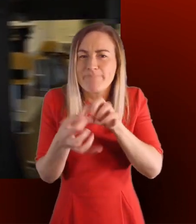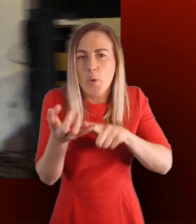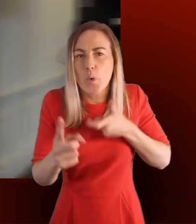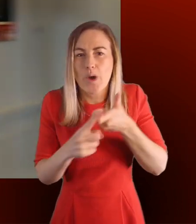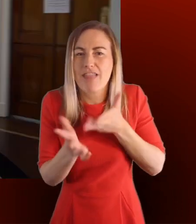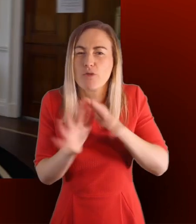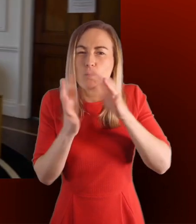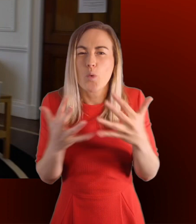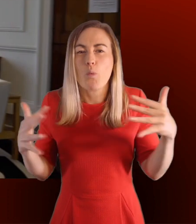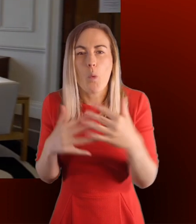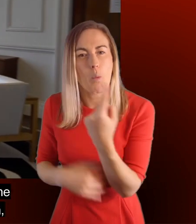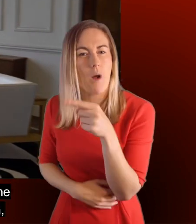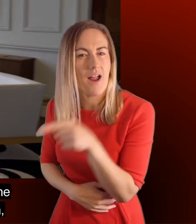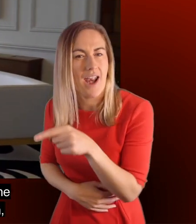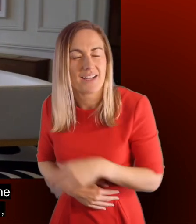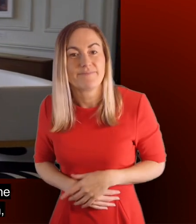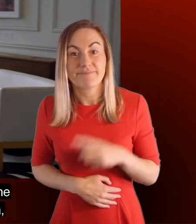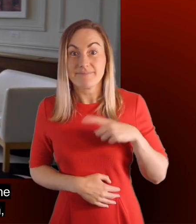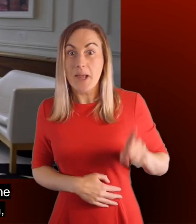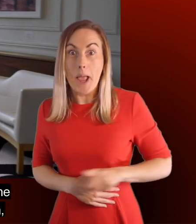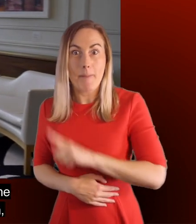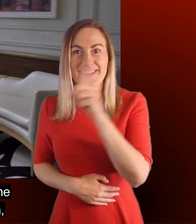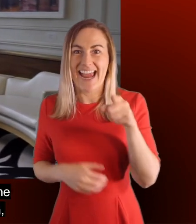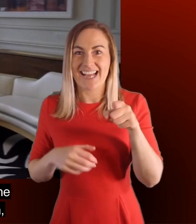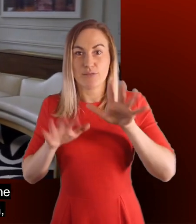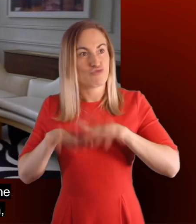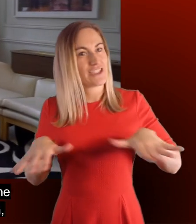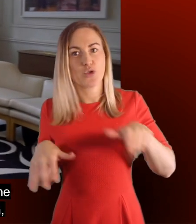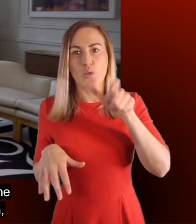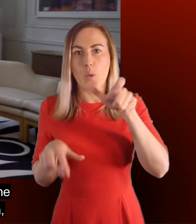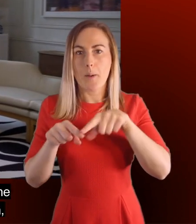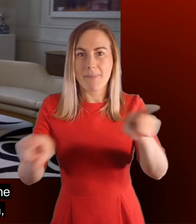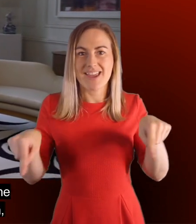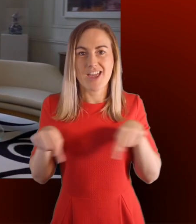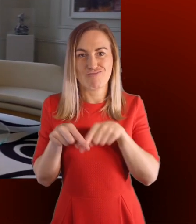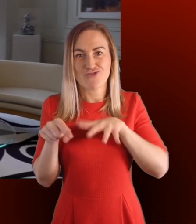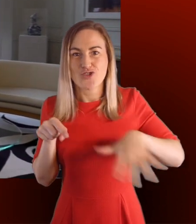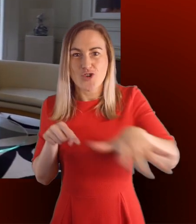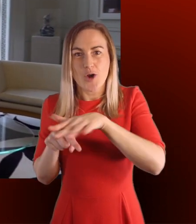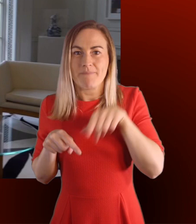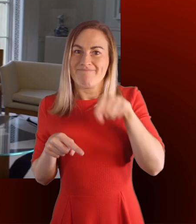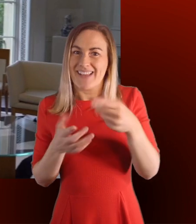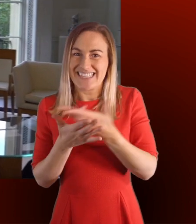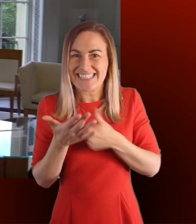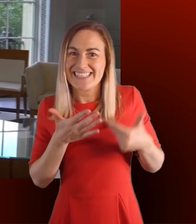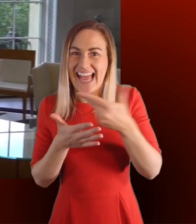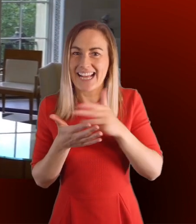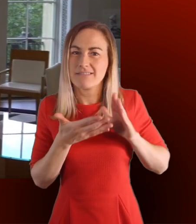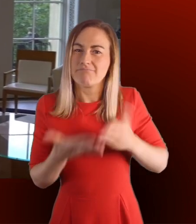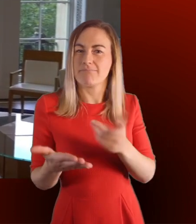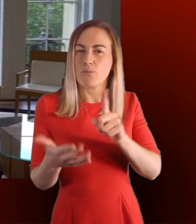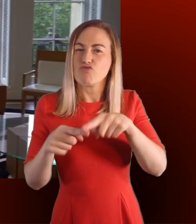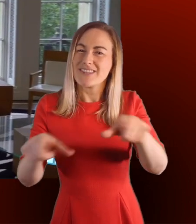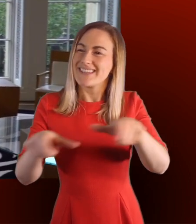War I. As we move upstairs we come to the British Columbia Room which was designed to serve as a reception